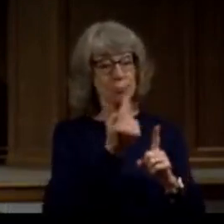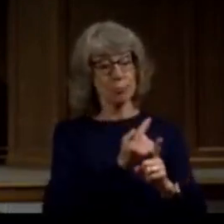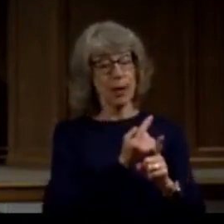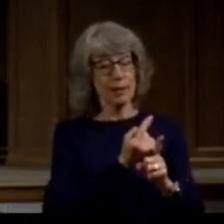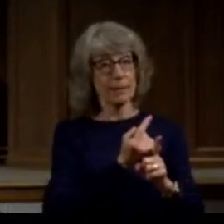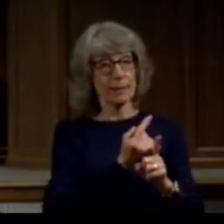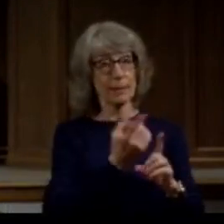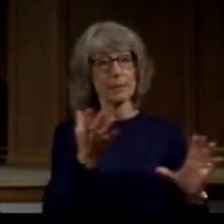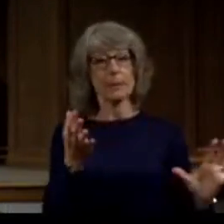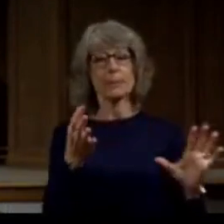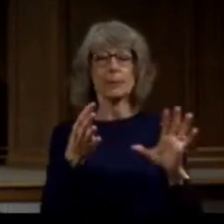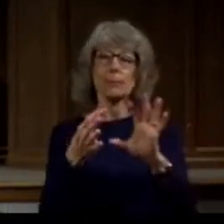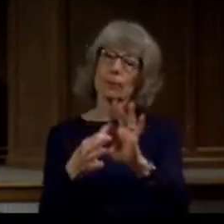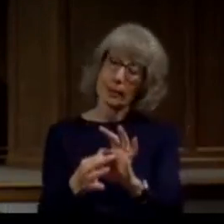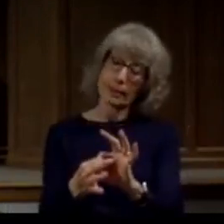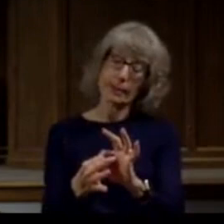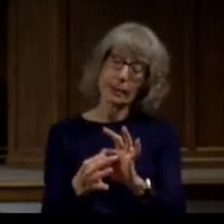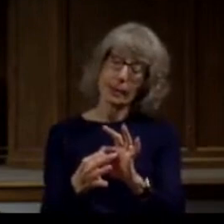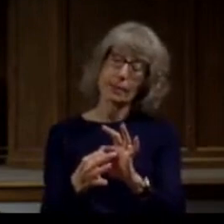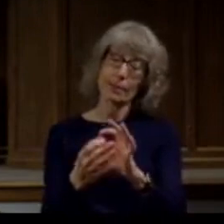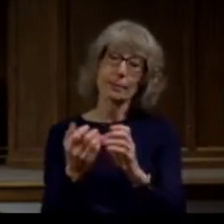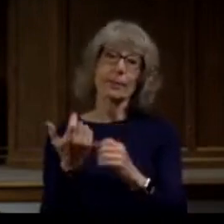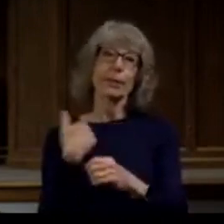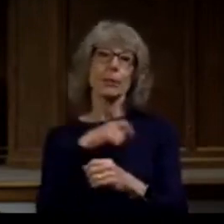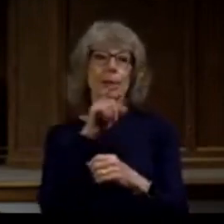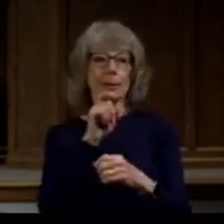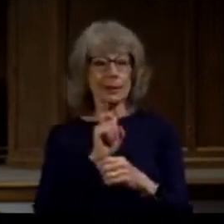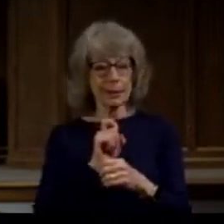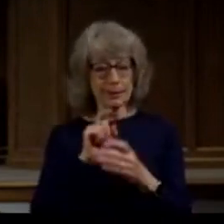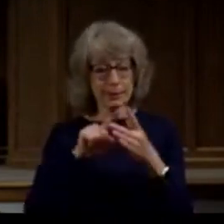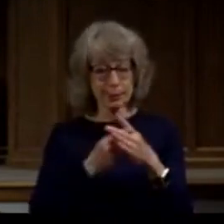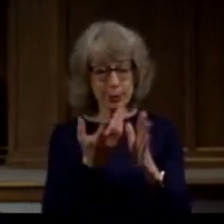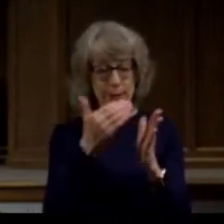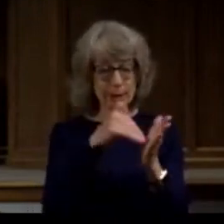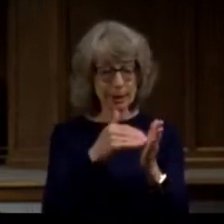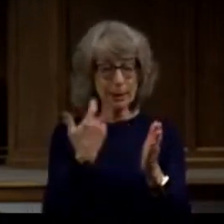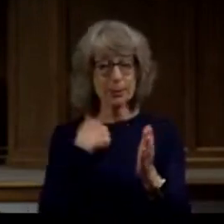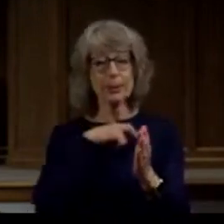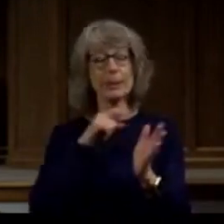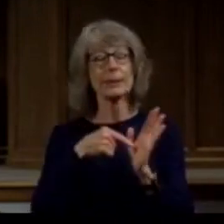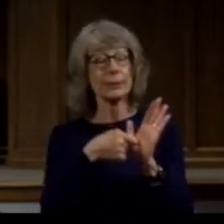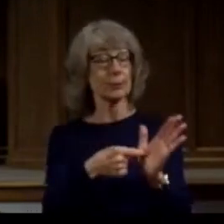where we have to draw new lines where we have to give people some grace